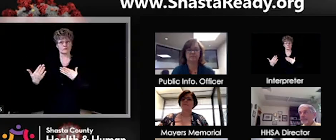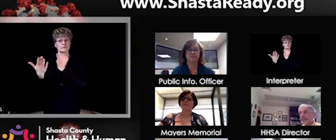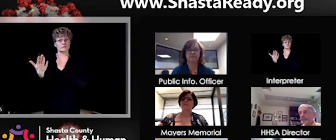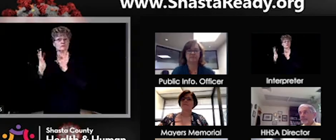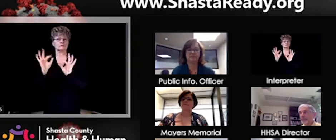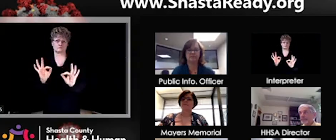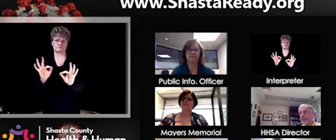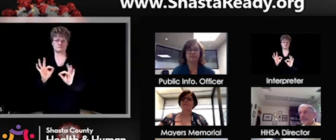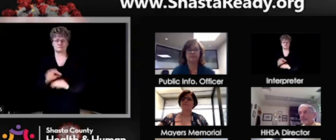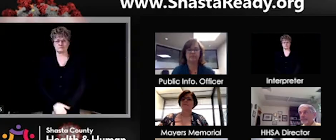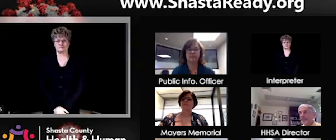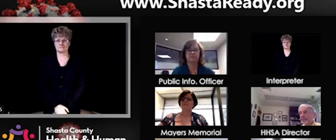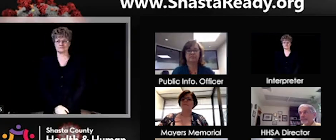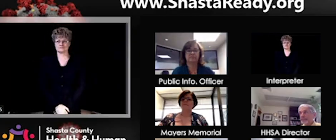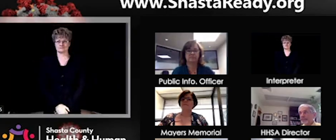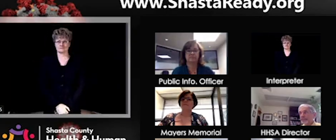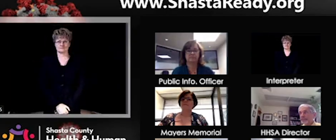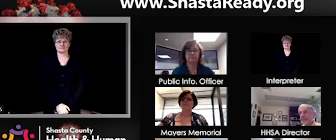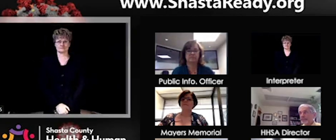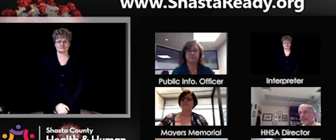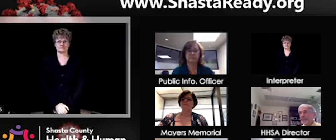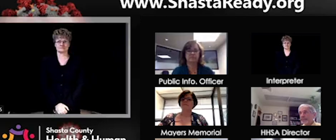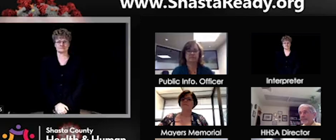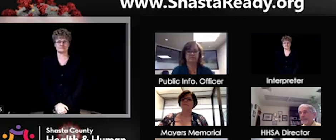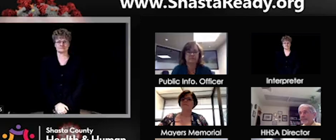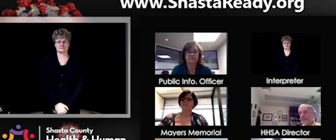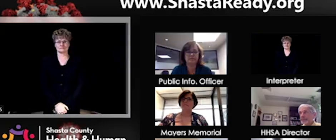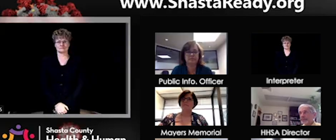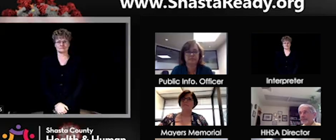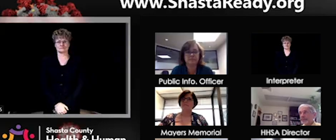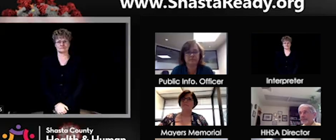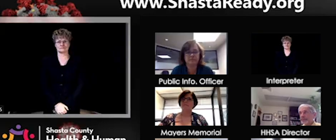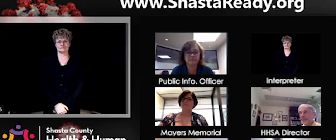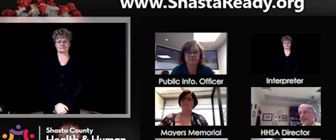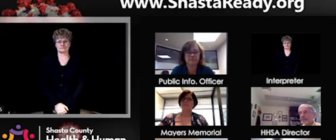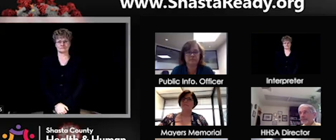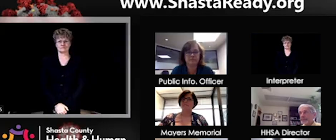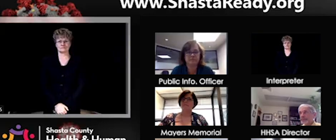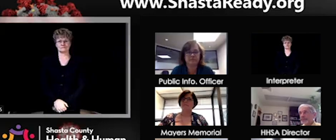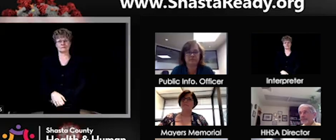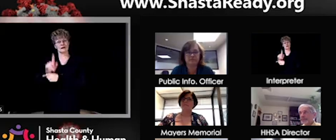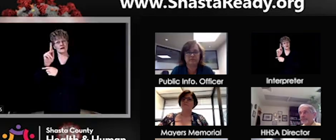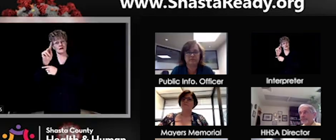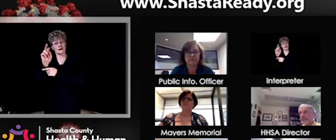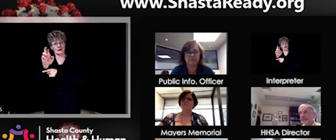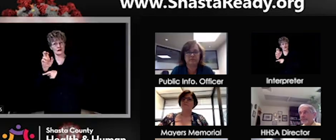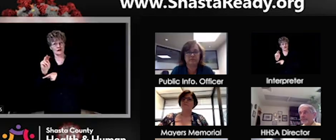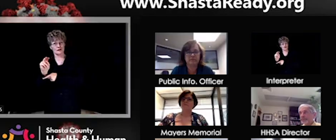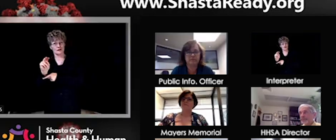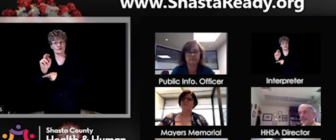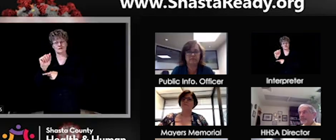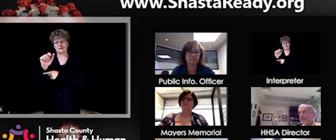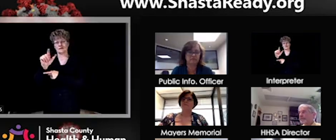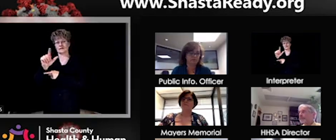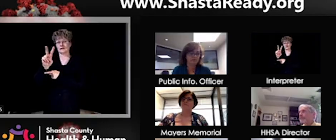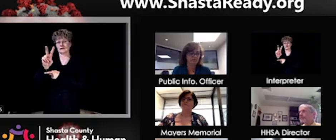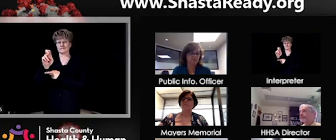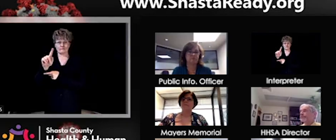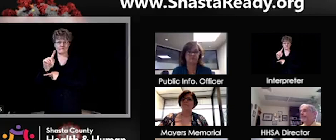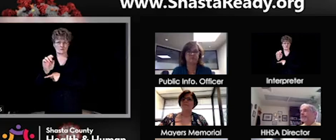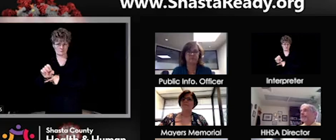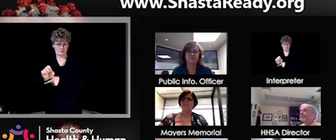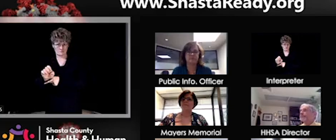And if you could just go more into detail, I guess, about this educational approach. An example, do you talk to businesses or what is this